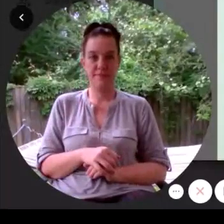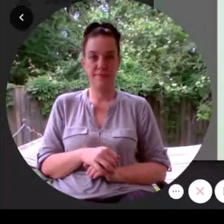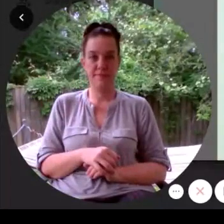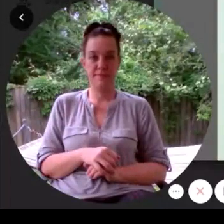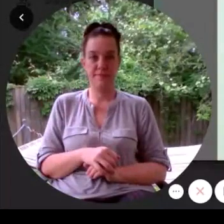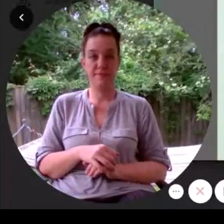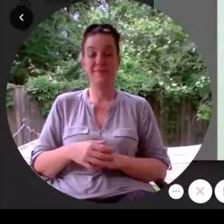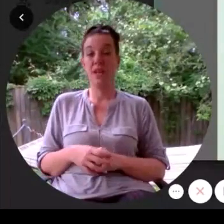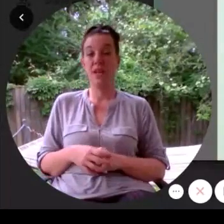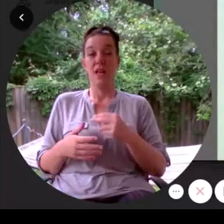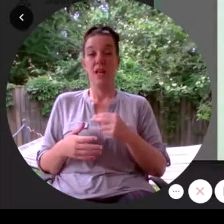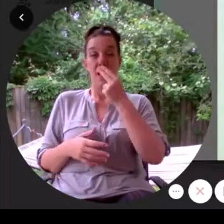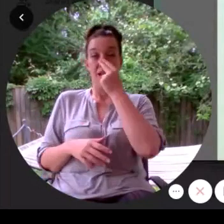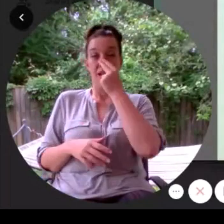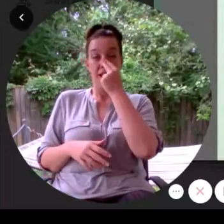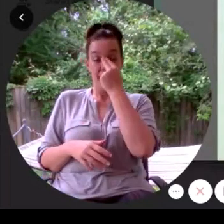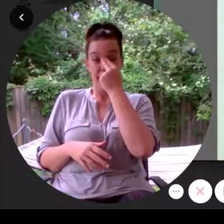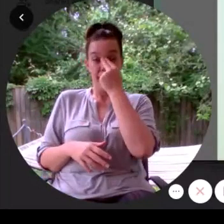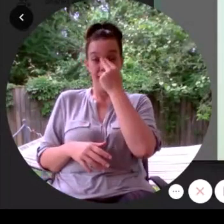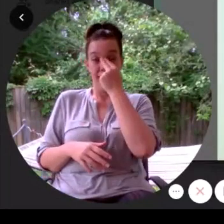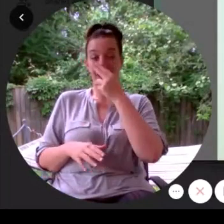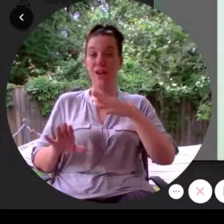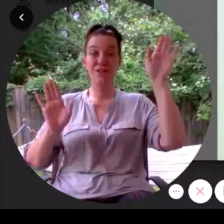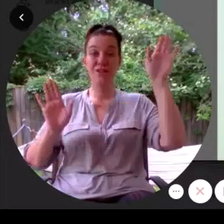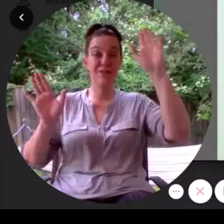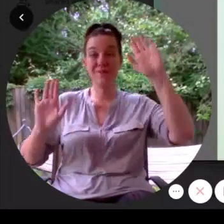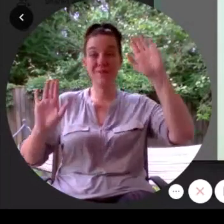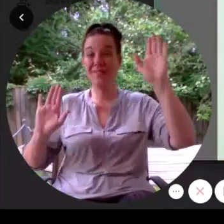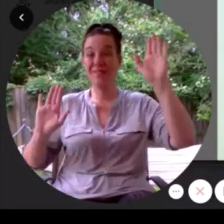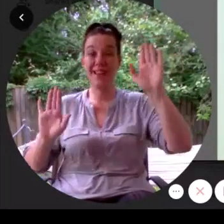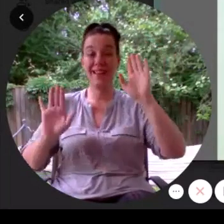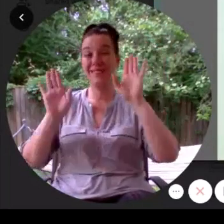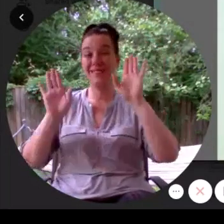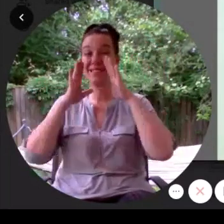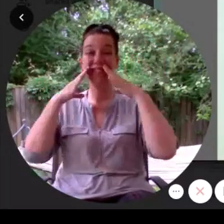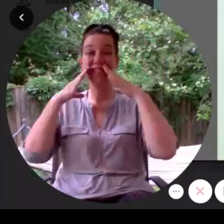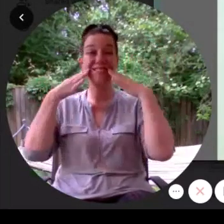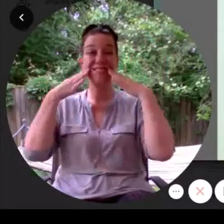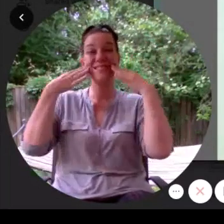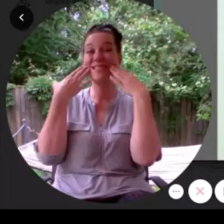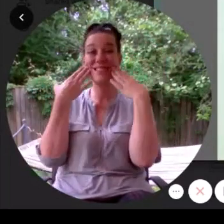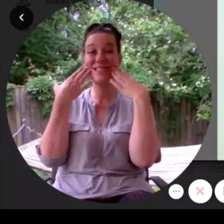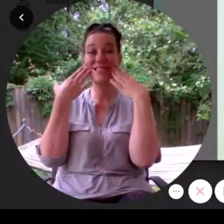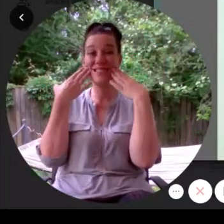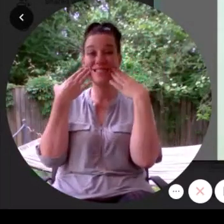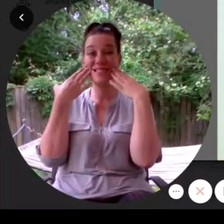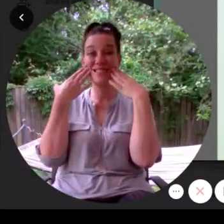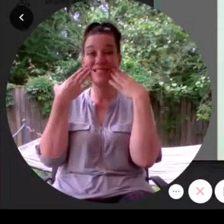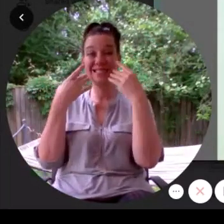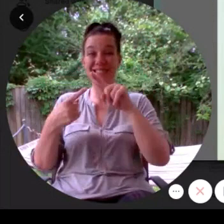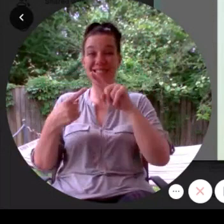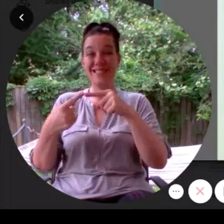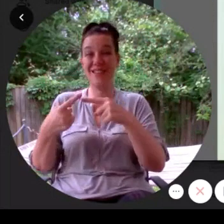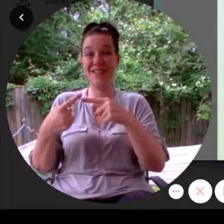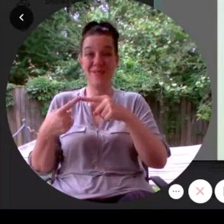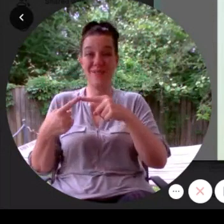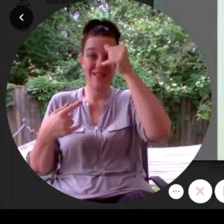Now I'll wait and put on a cornball grin as the man approached.